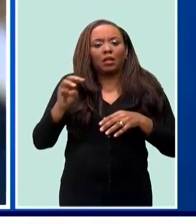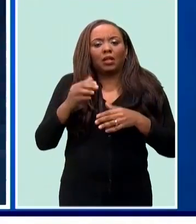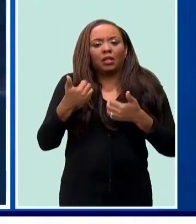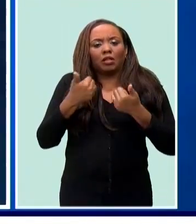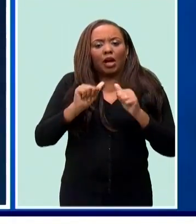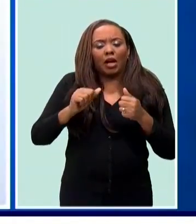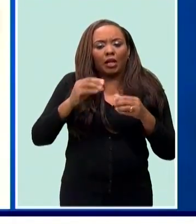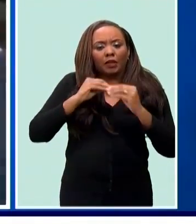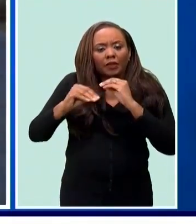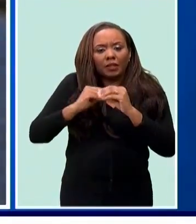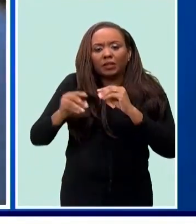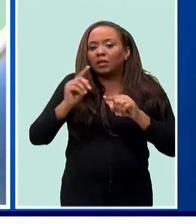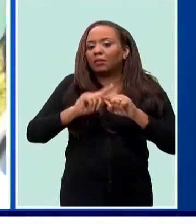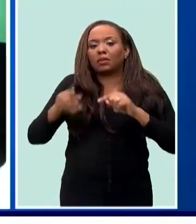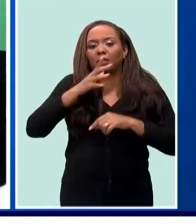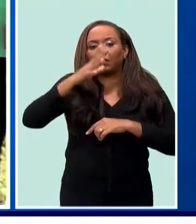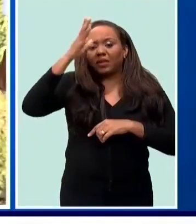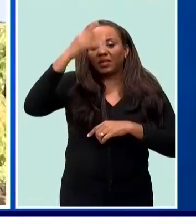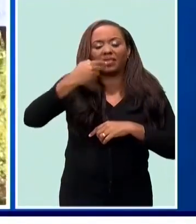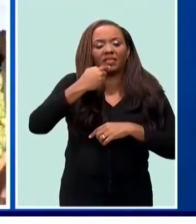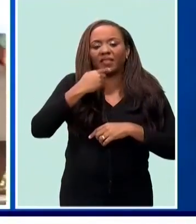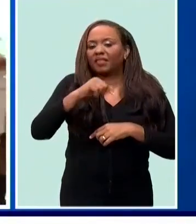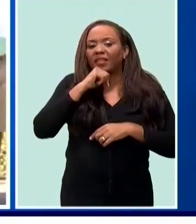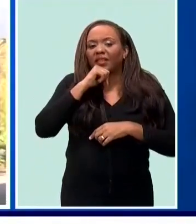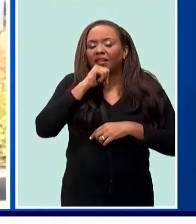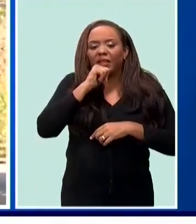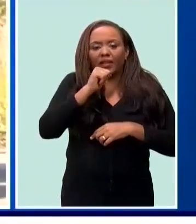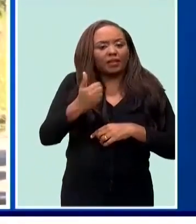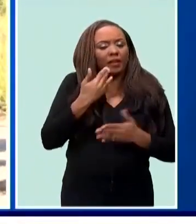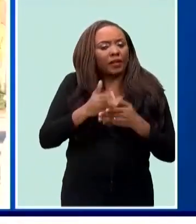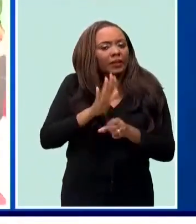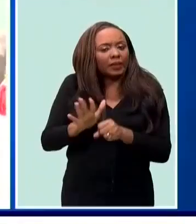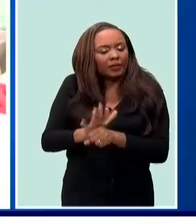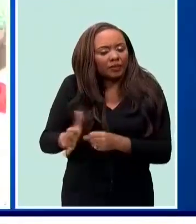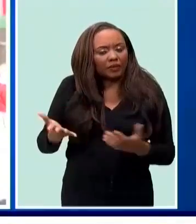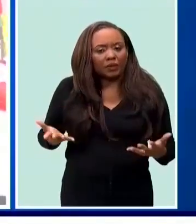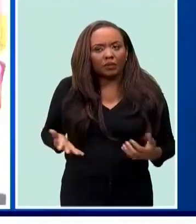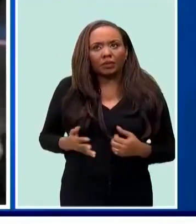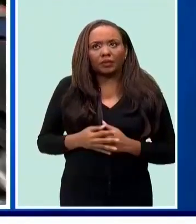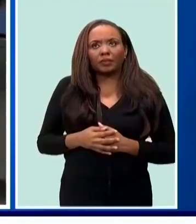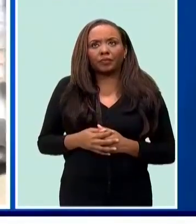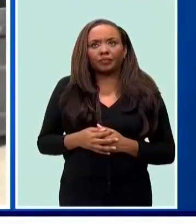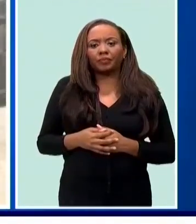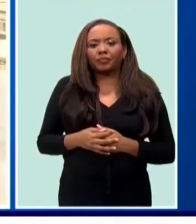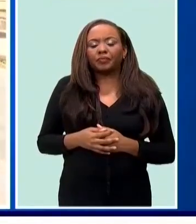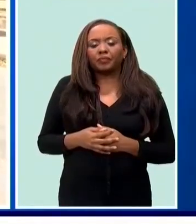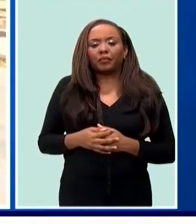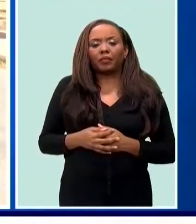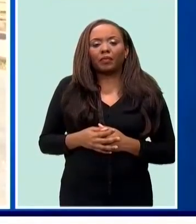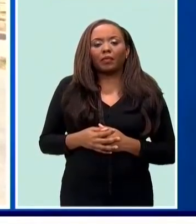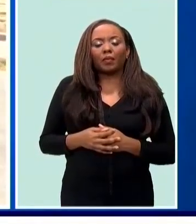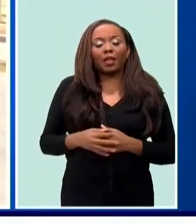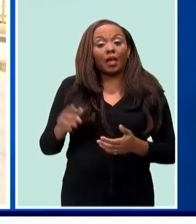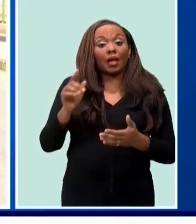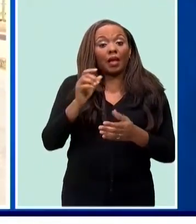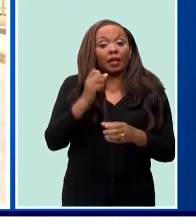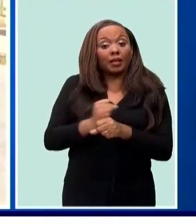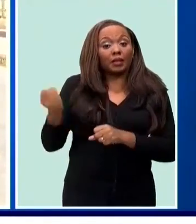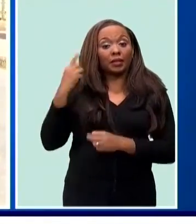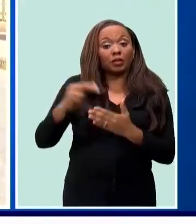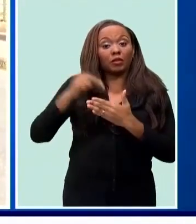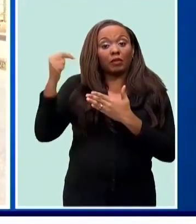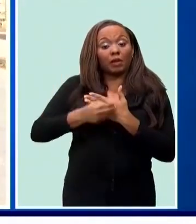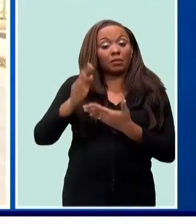she says parents are not convinced that the officials are moving fast enough. Last November, they shut the school for two days.